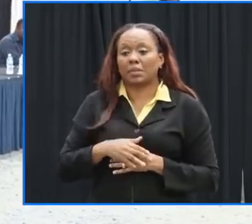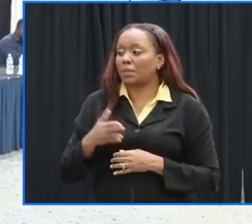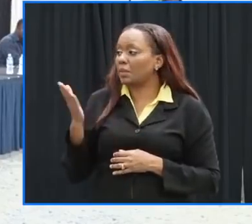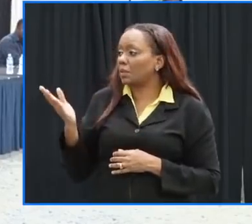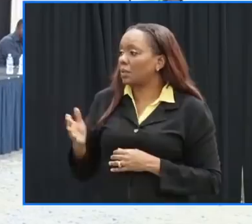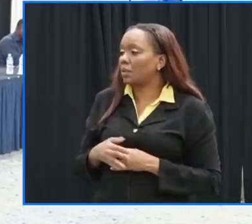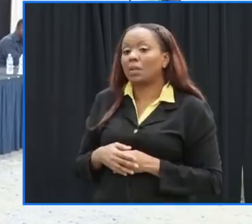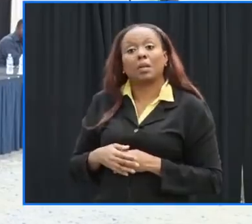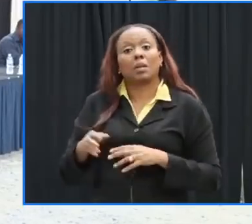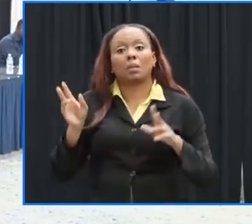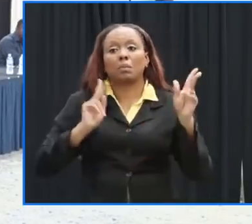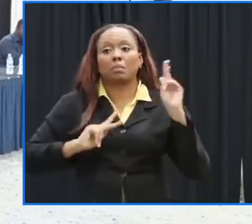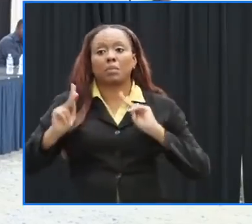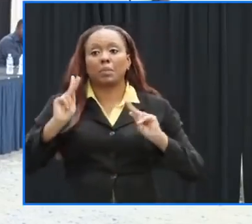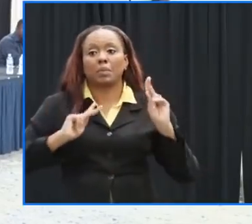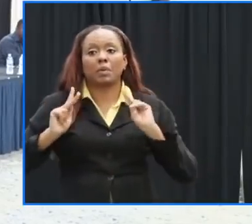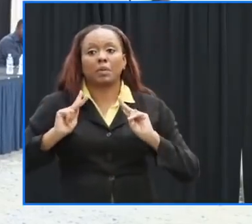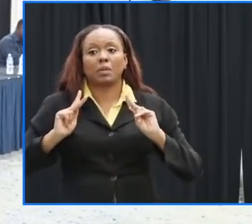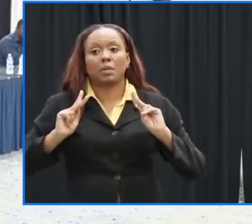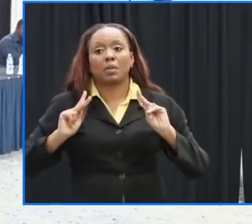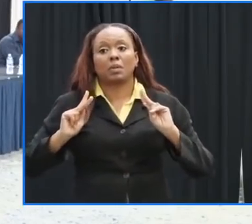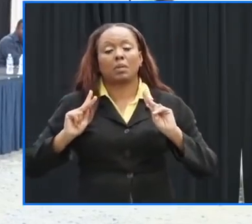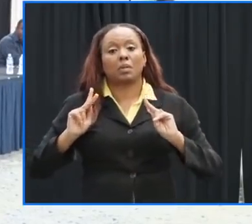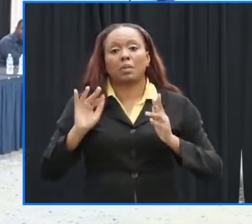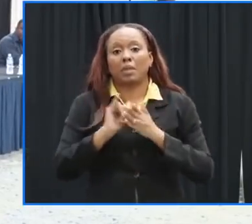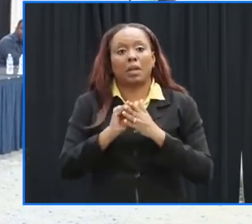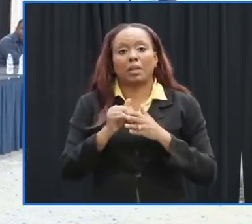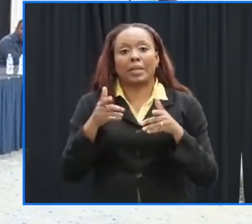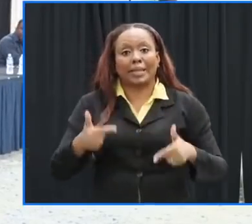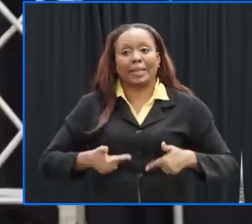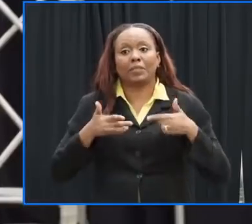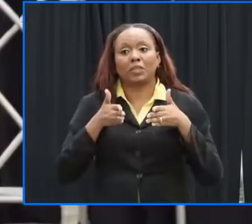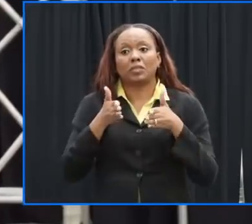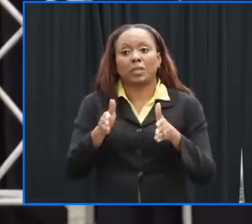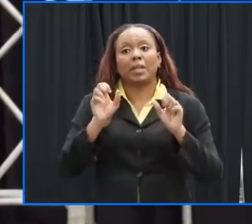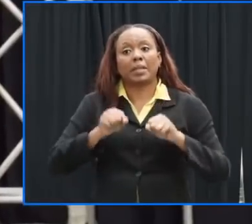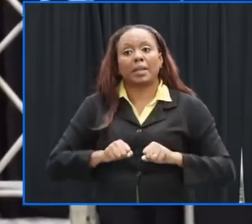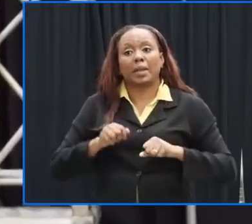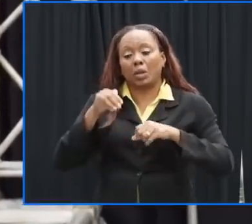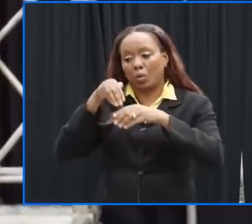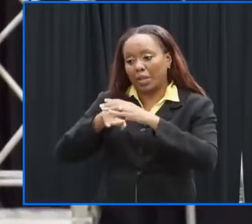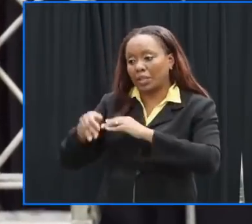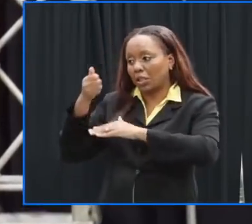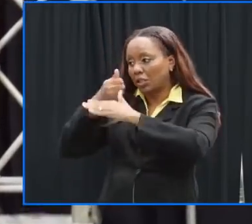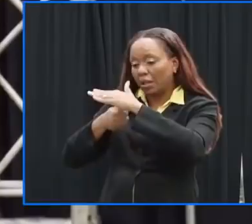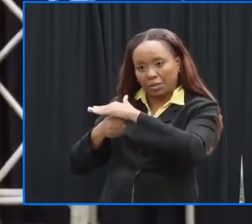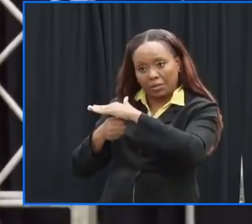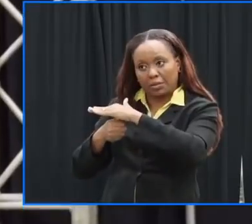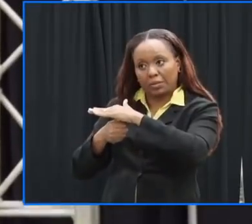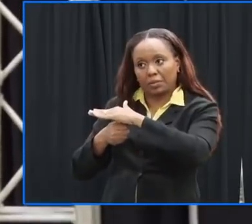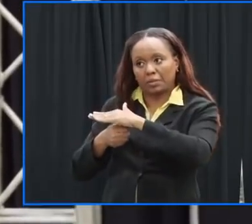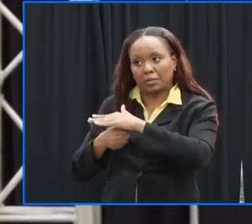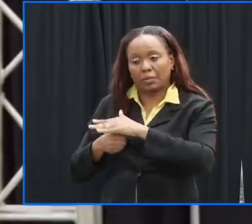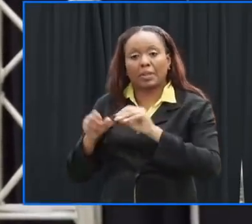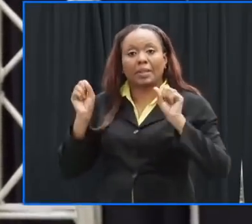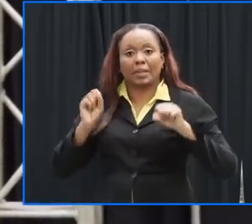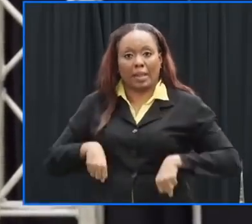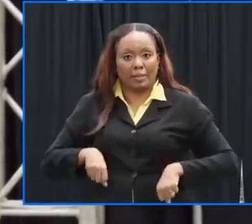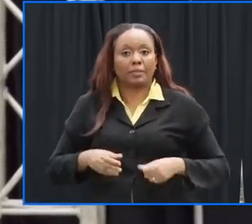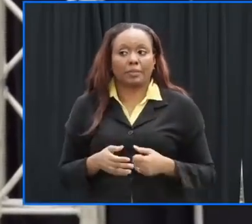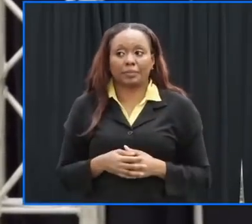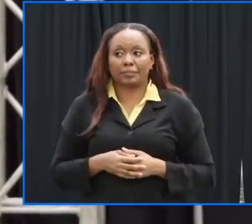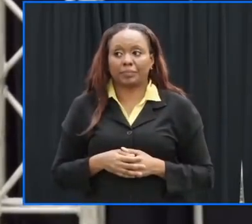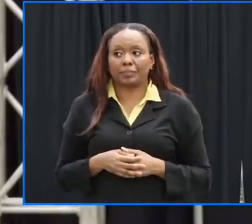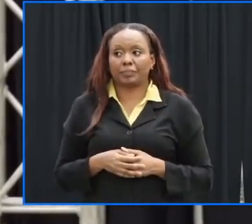has been the homeless are free to use the shelters like anyone else they will be accommodated um with